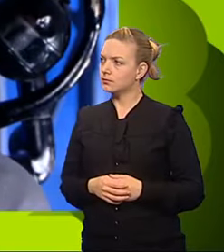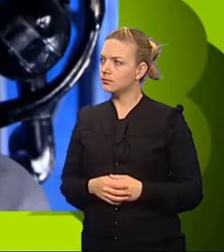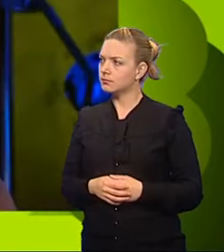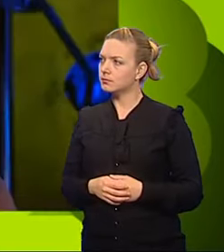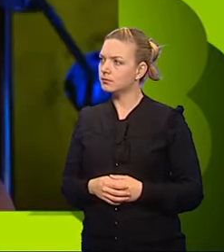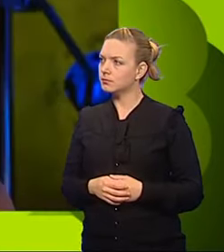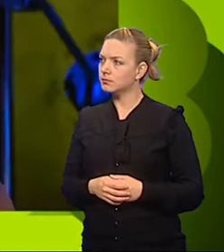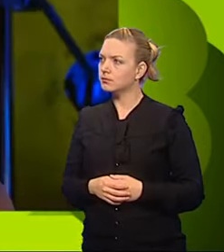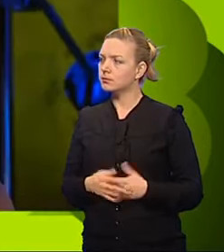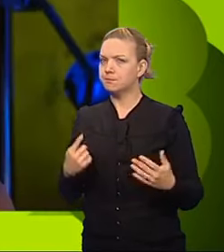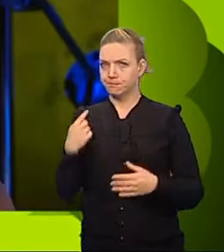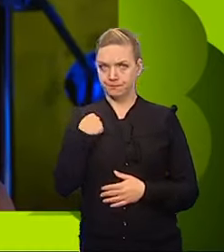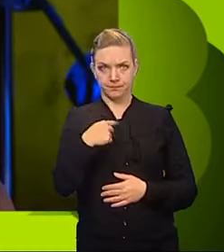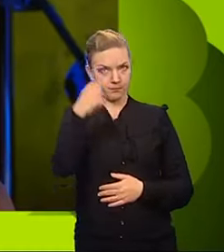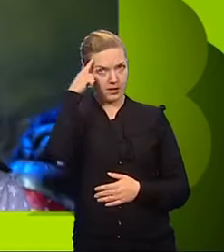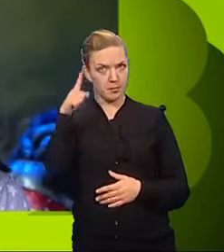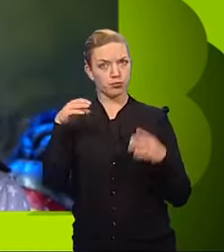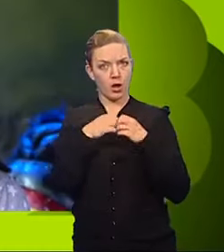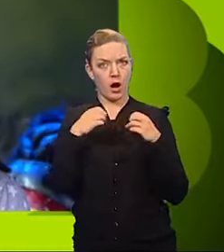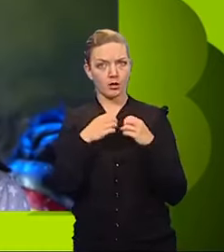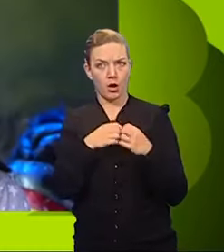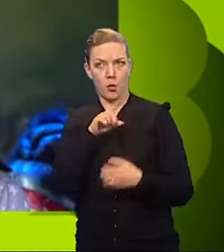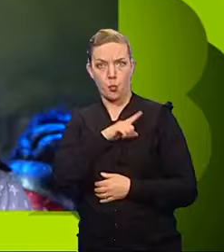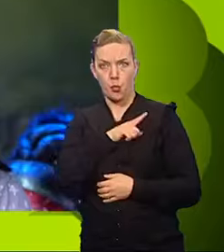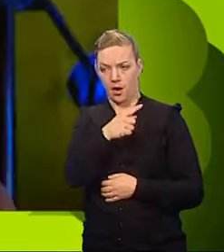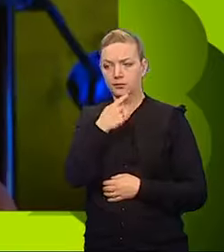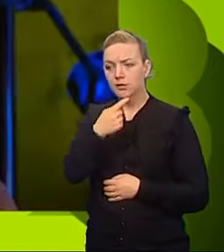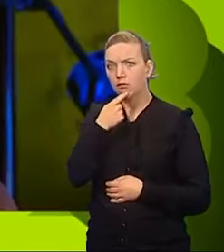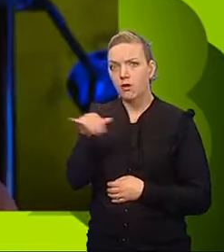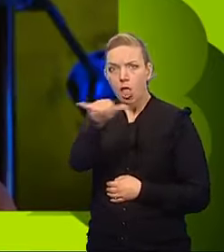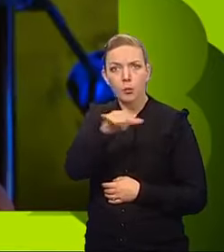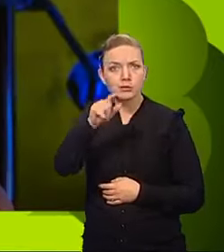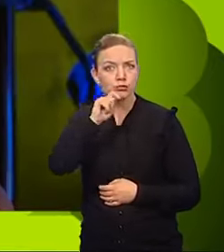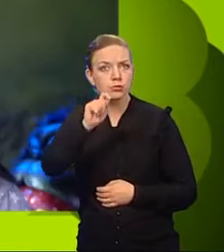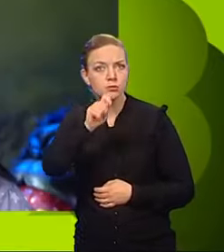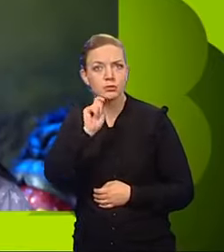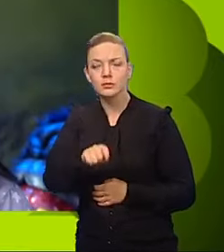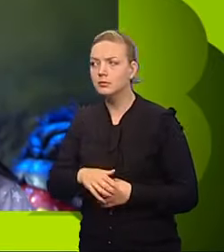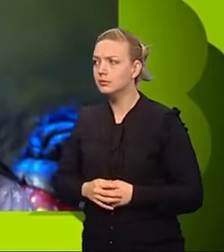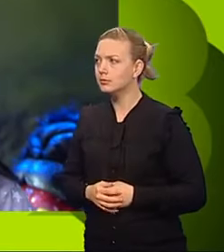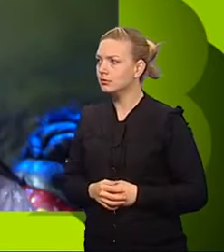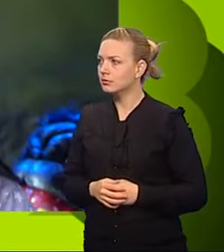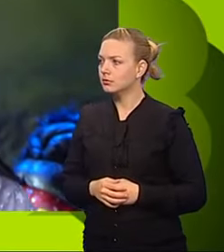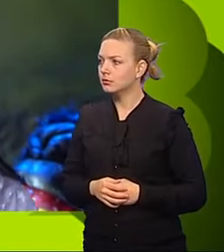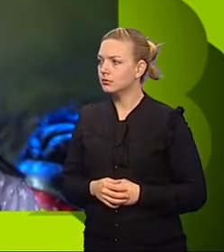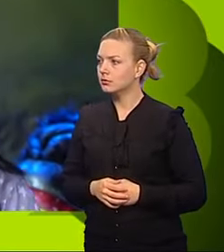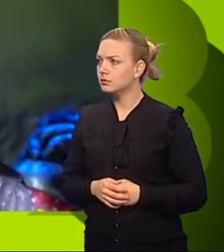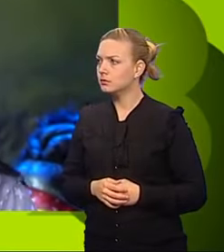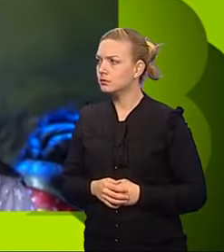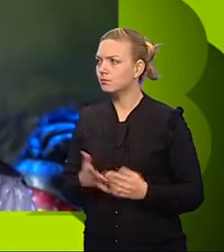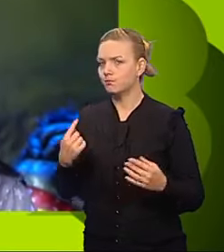Tom. I think it was Brianna because she was telling people to pick the teeth. Brianna.